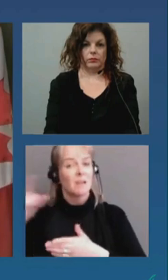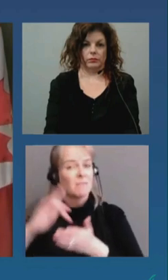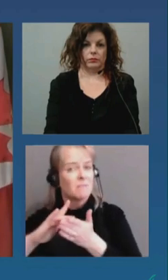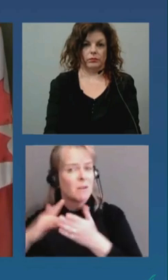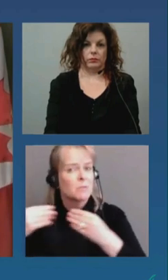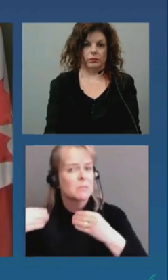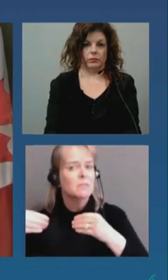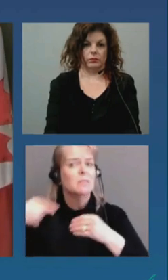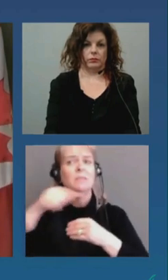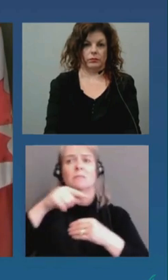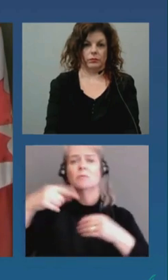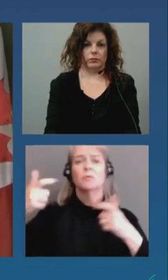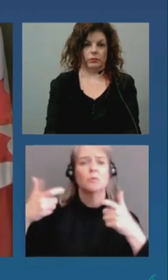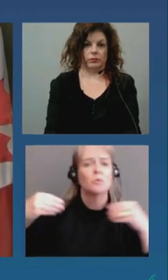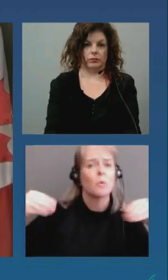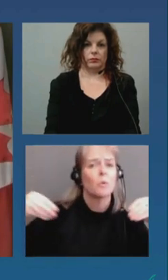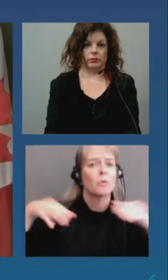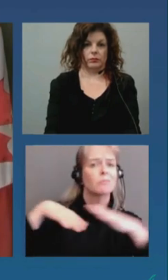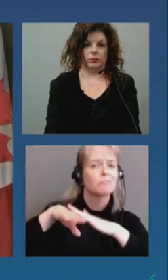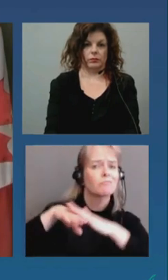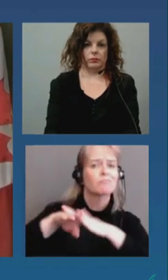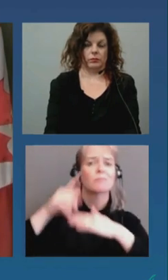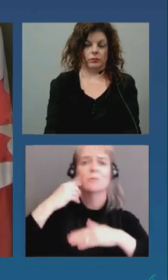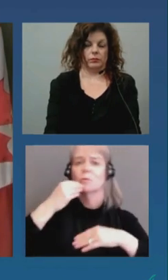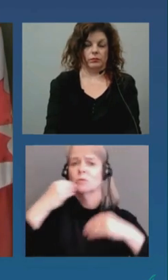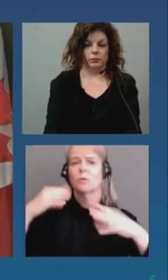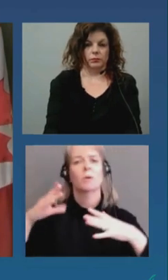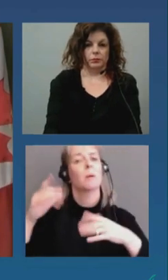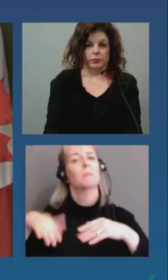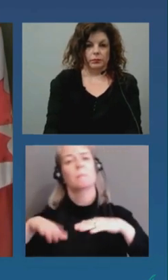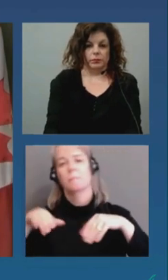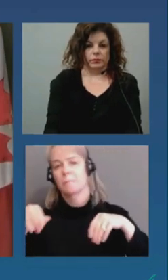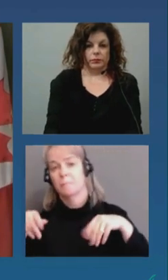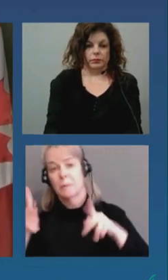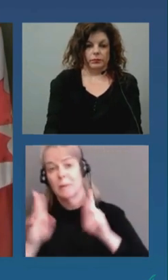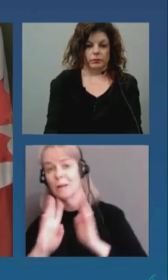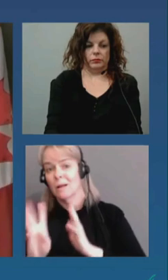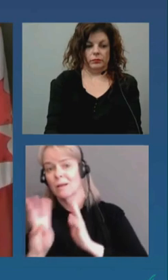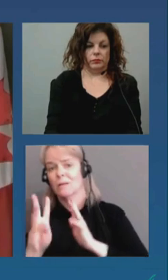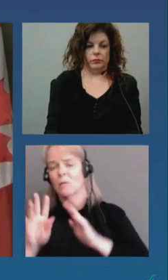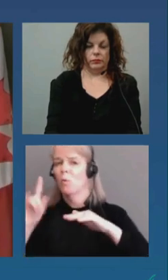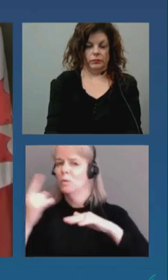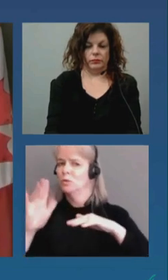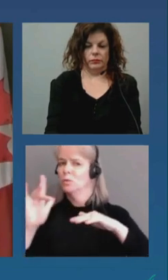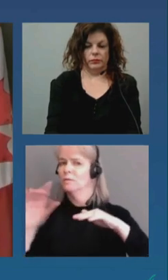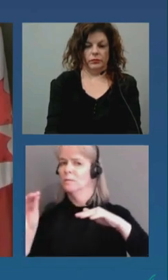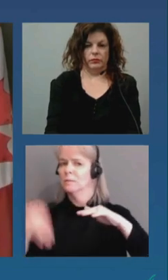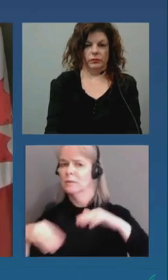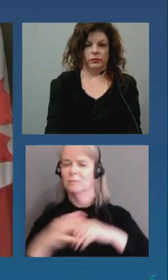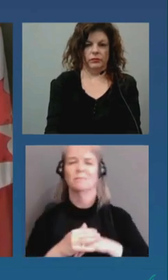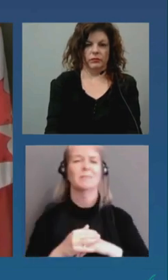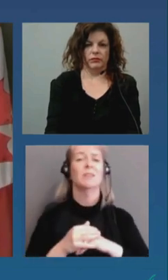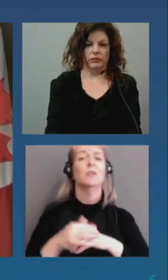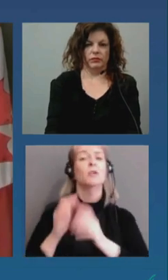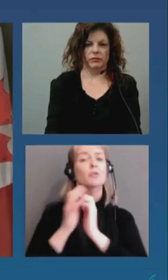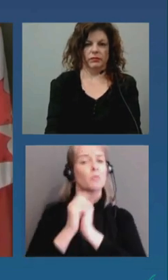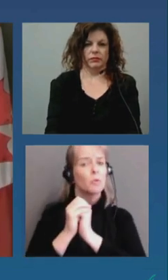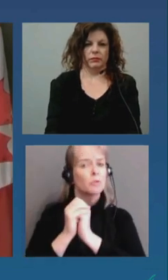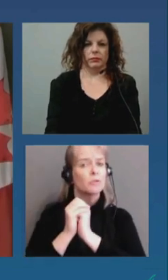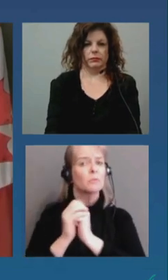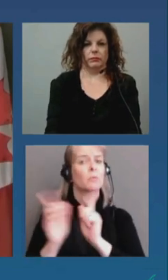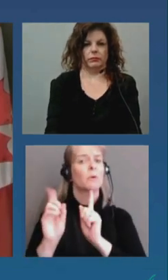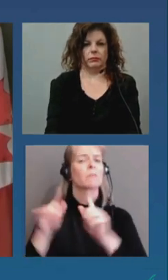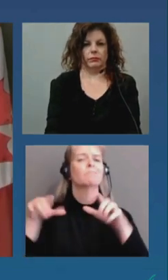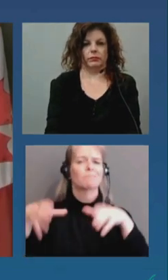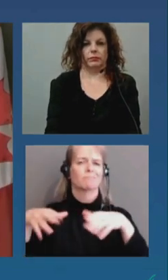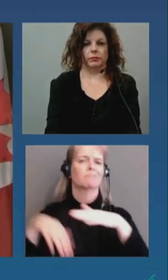25 percent capping places of worship to 10 people indoors and limiting weddings to 10 people both